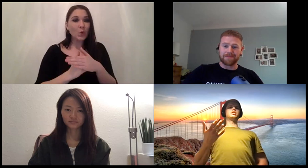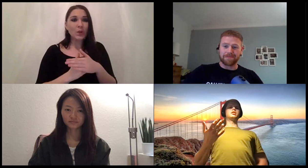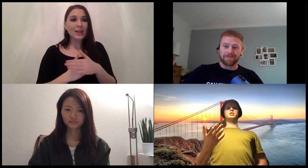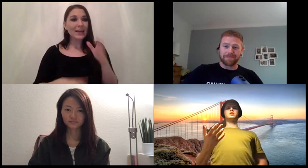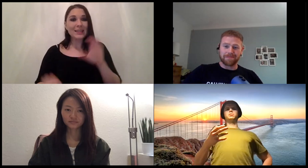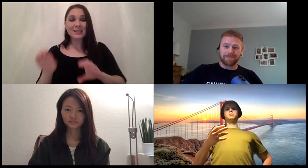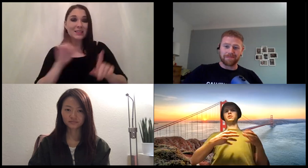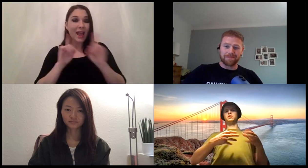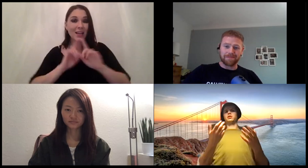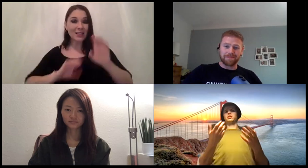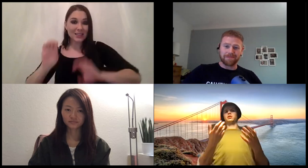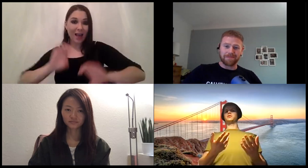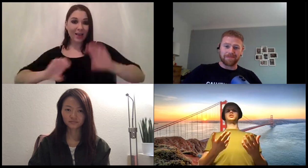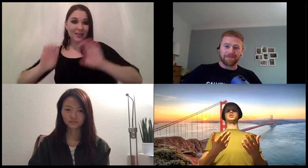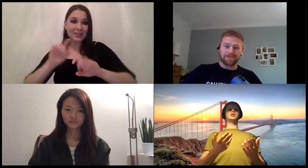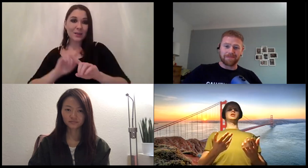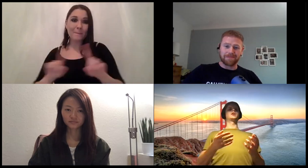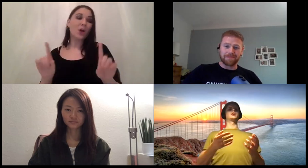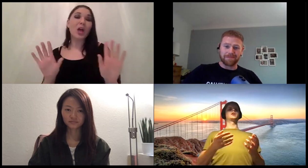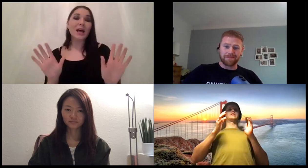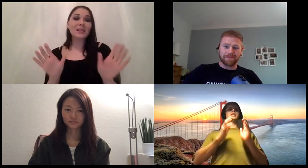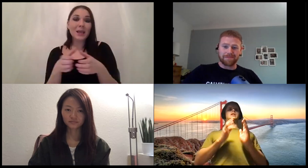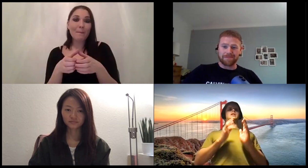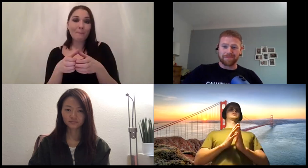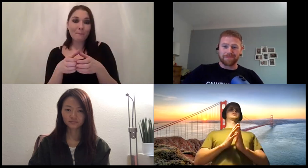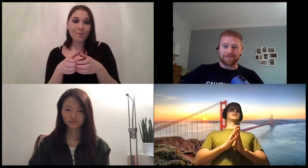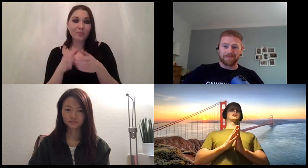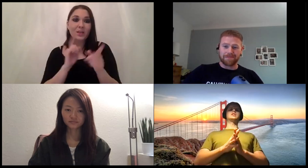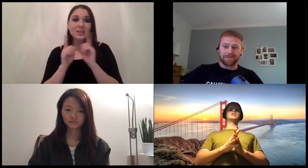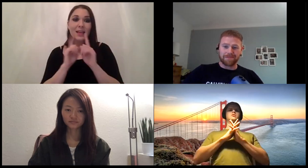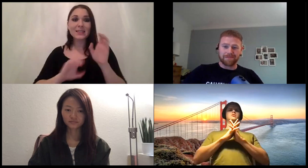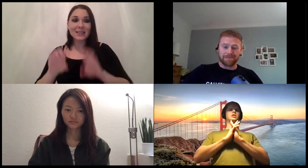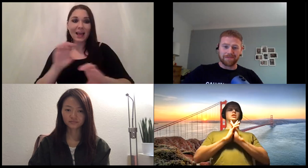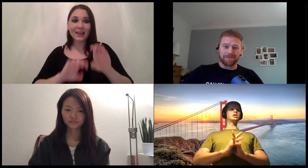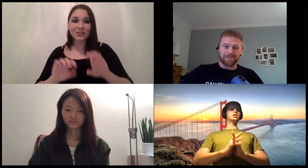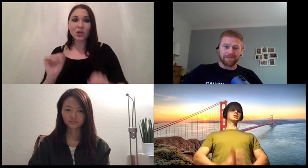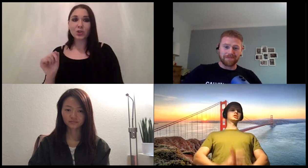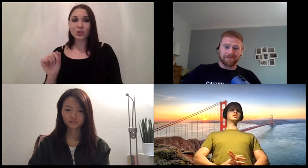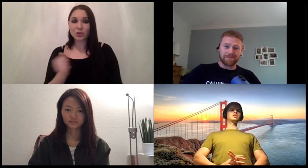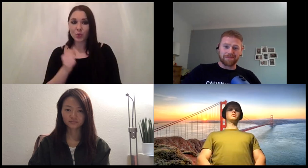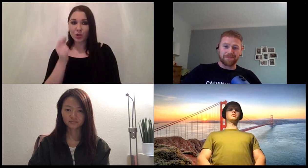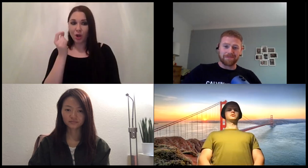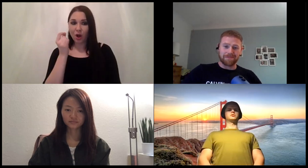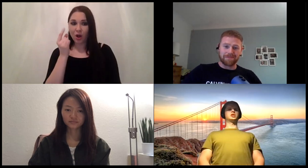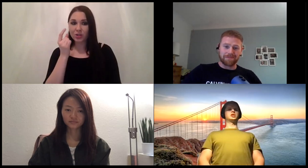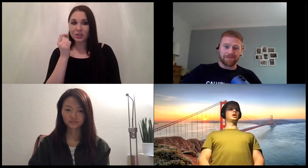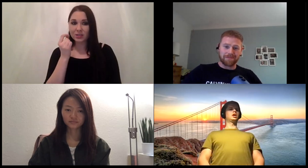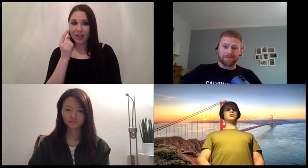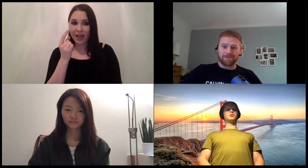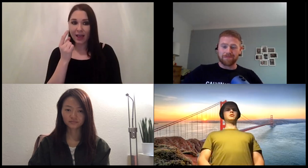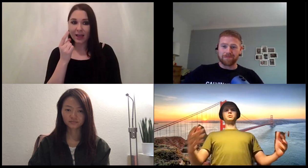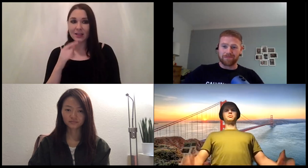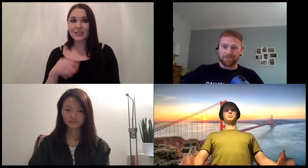think it should be filled up by a cross-functional team but the data scientist at least has to inherently understand the value proposition otherwise